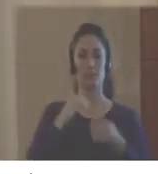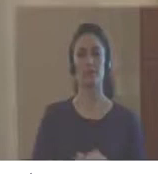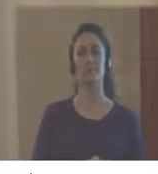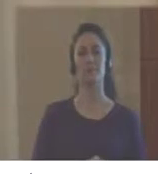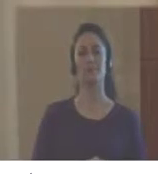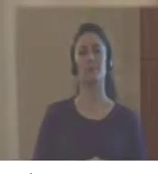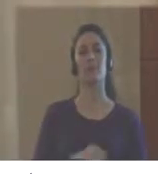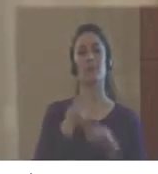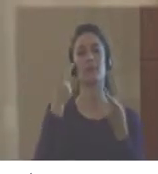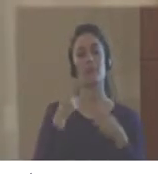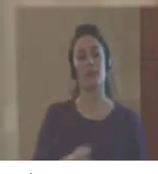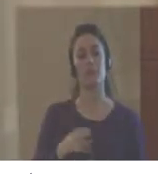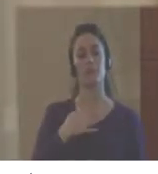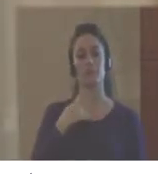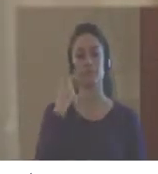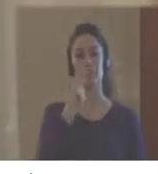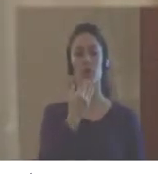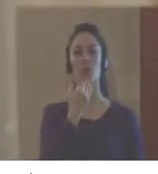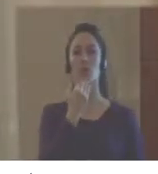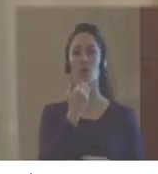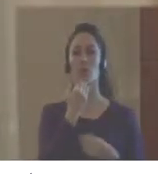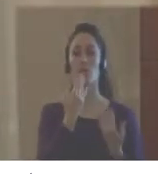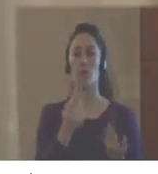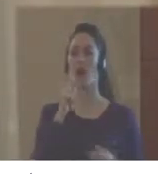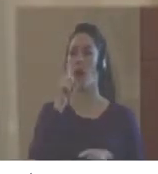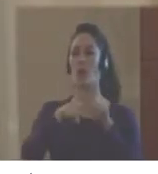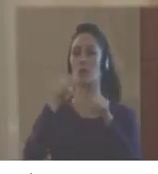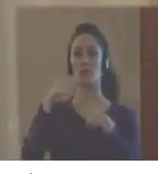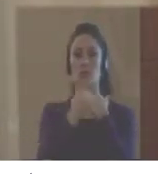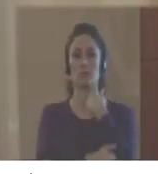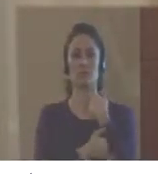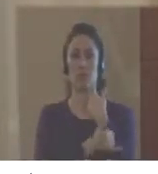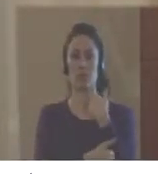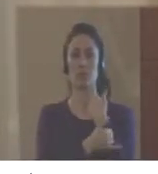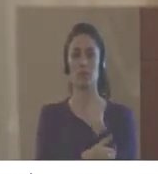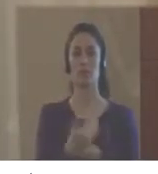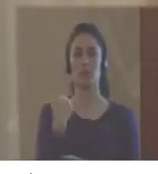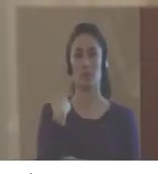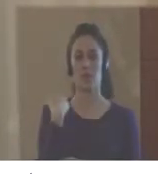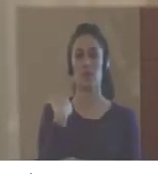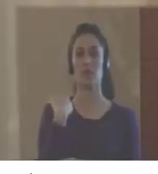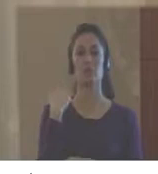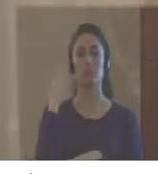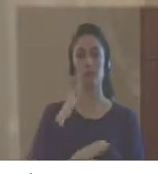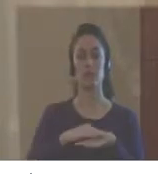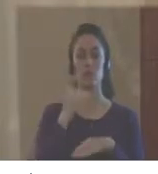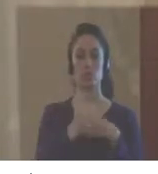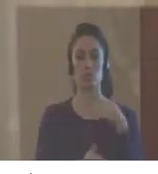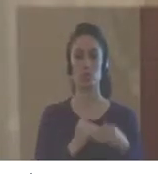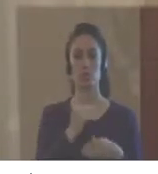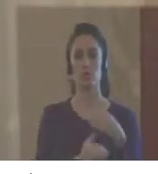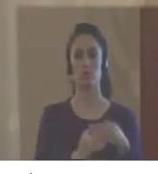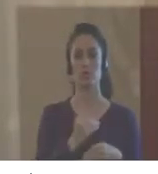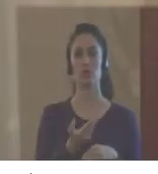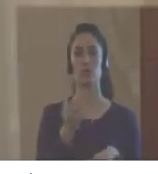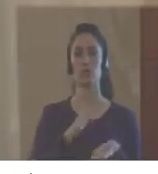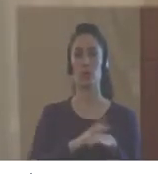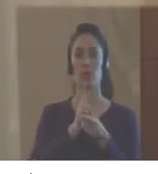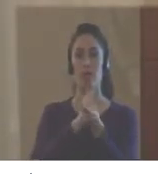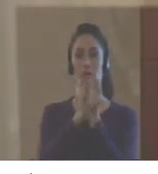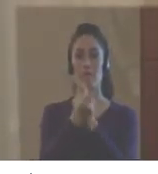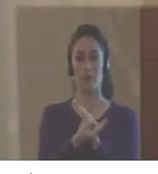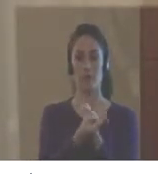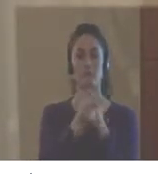Even though we do not measure performance, we have noticed that countries that have gone through these